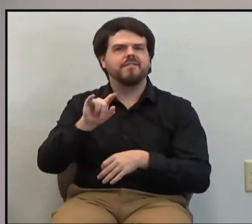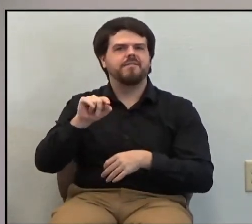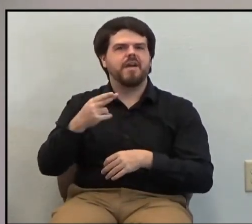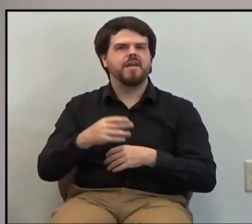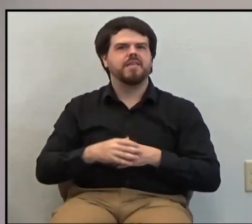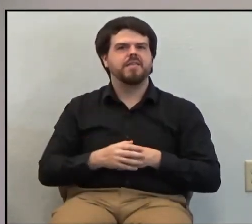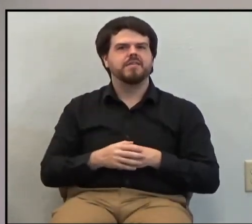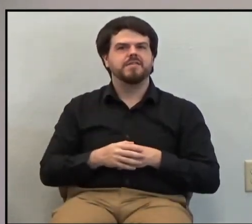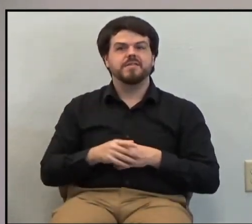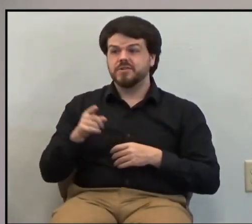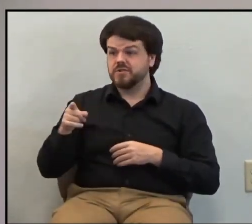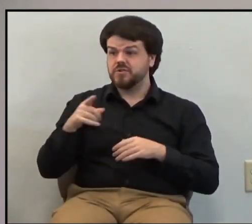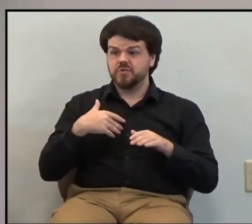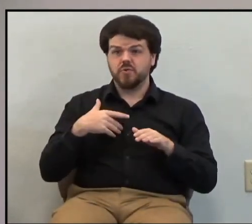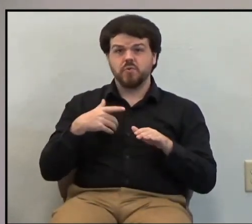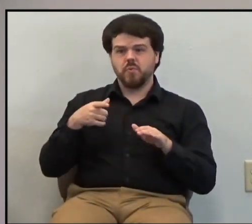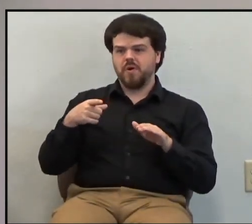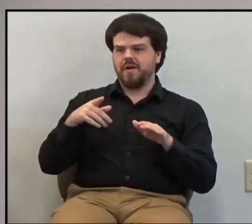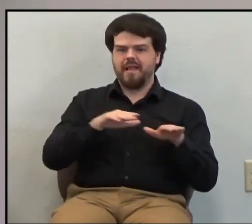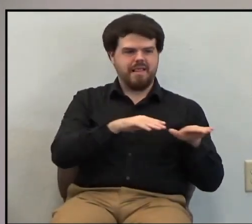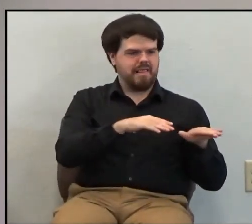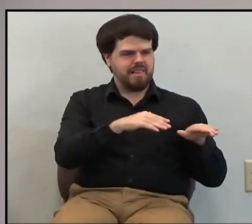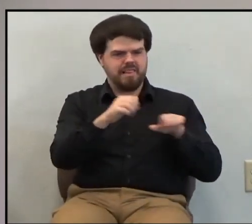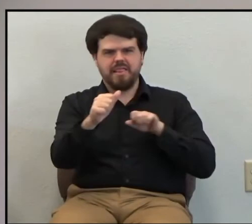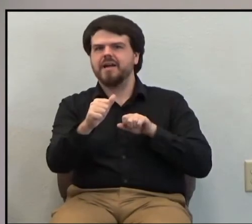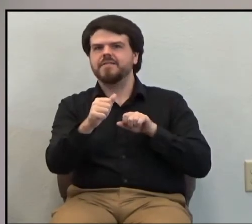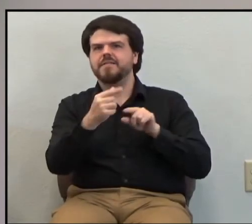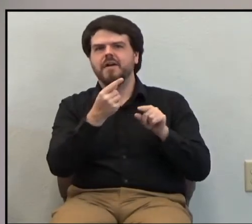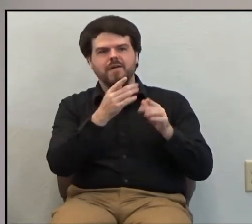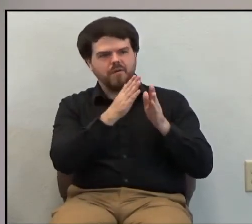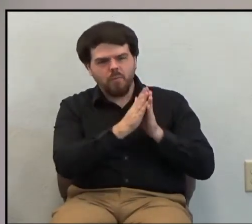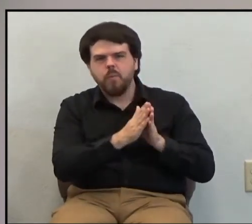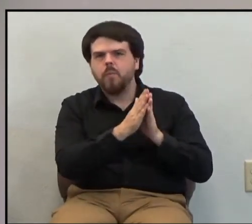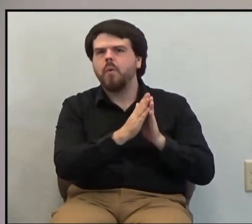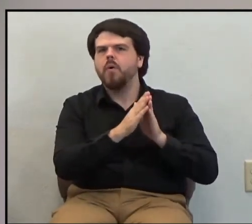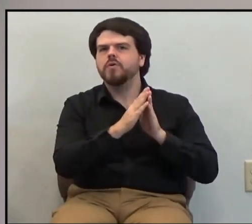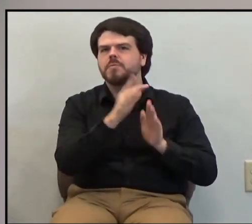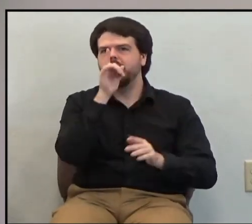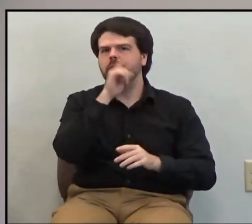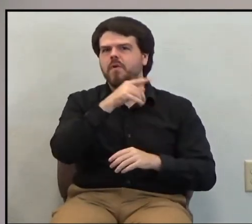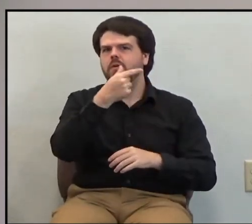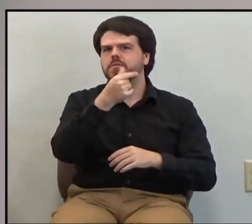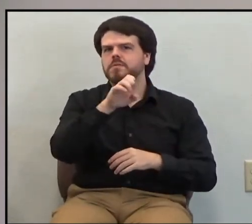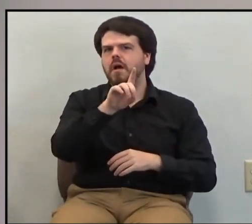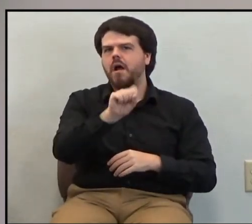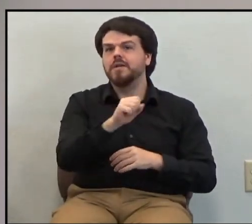left idol worship and now worship the true and living God through Jesus Christ.